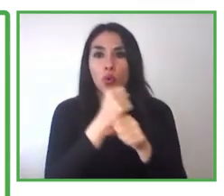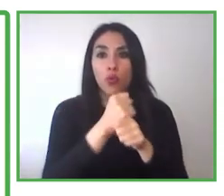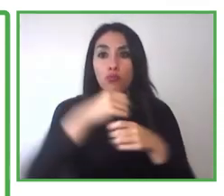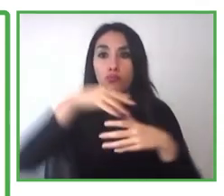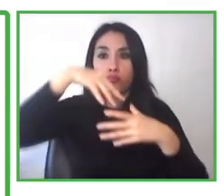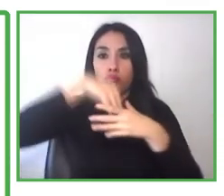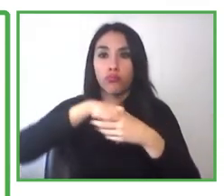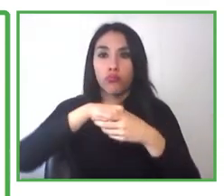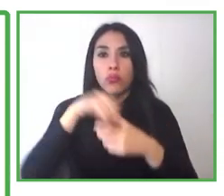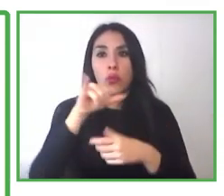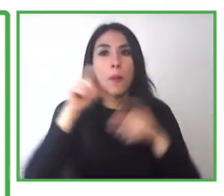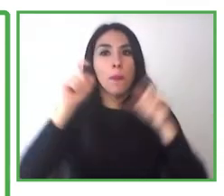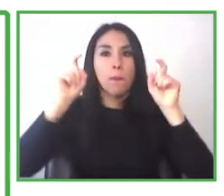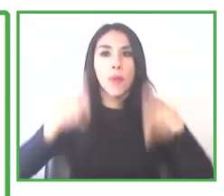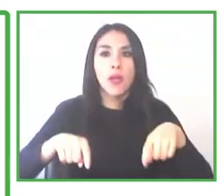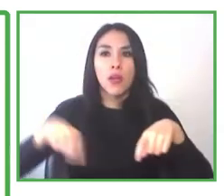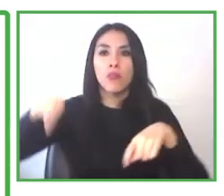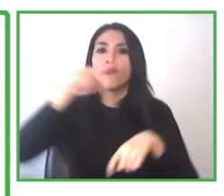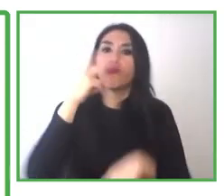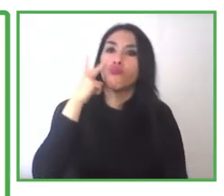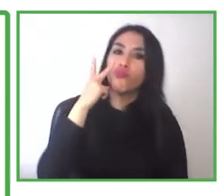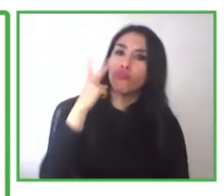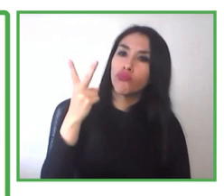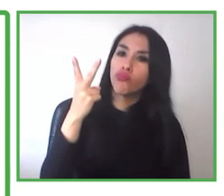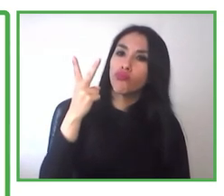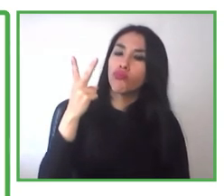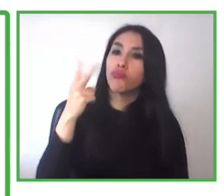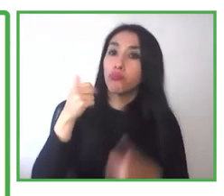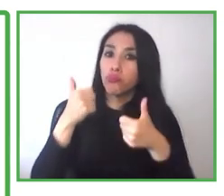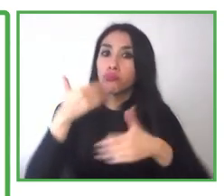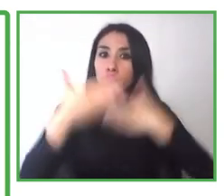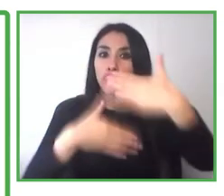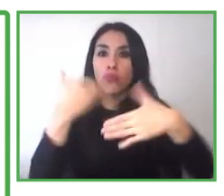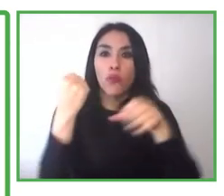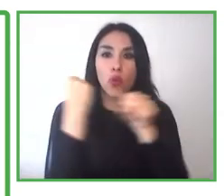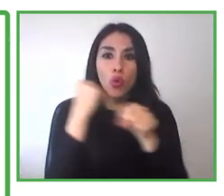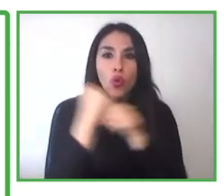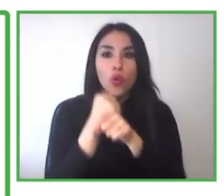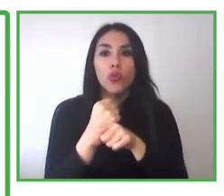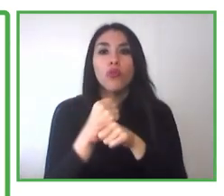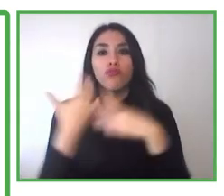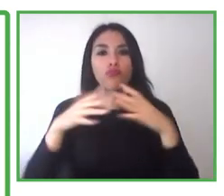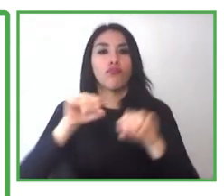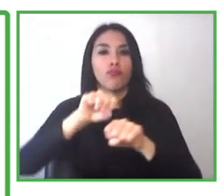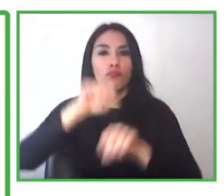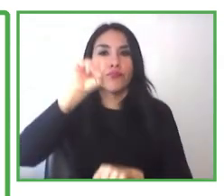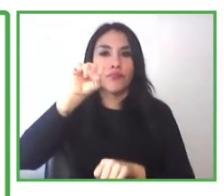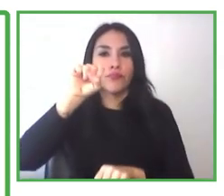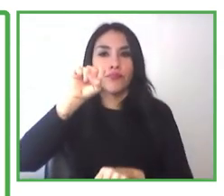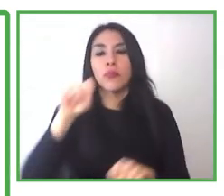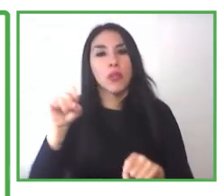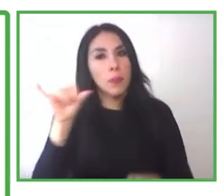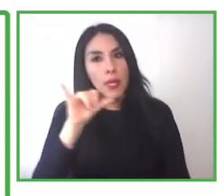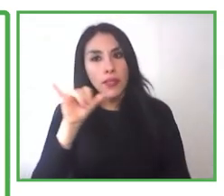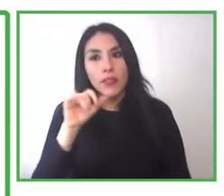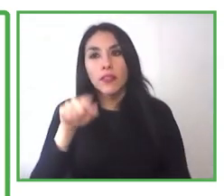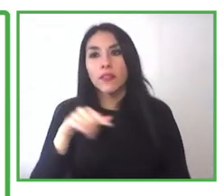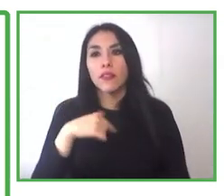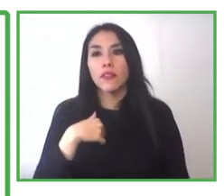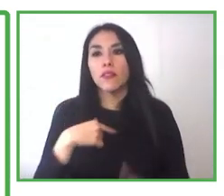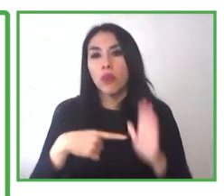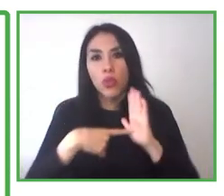Simulations are today what the pandemic has conditioned us. Nevertheless, these centres with